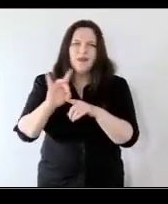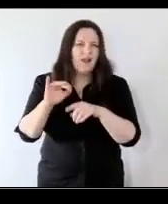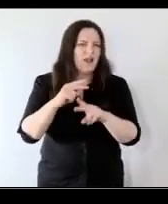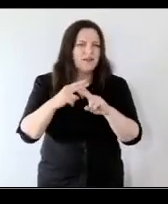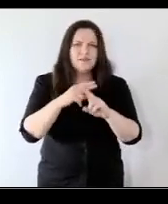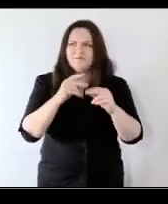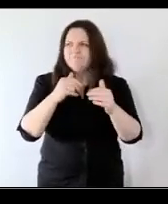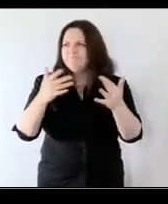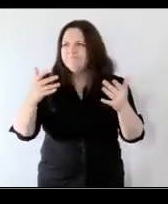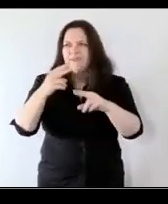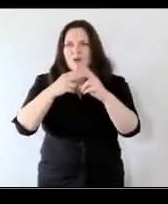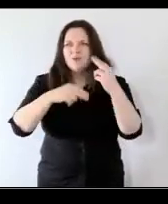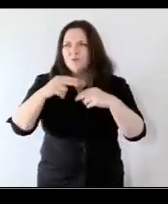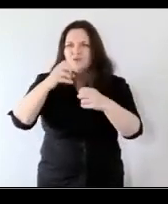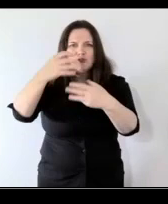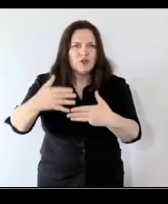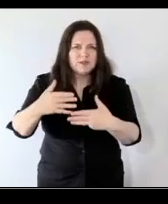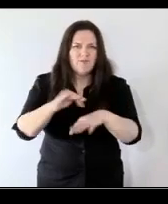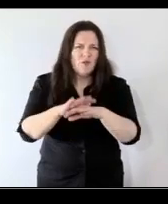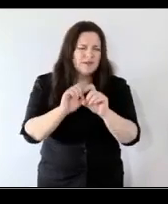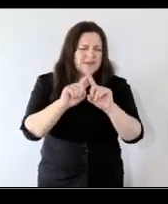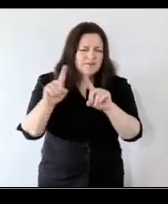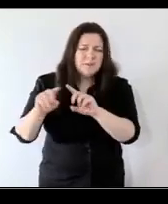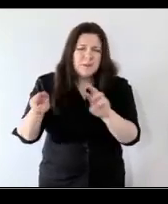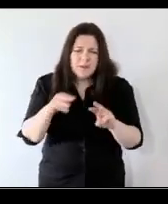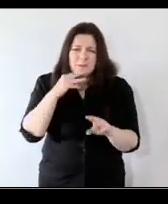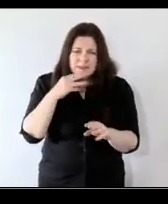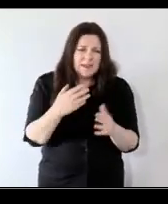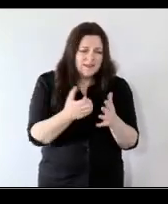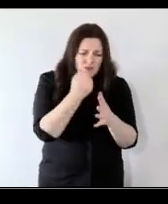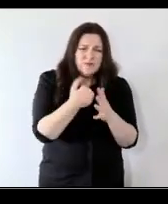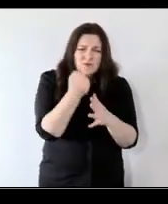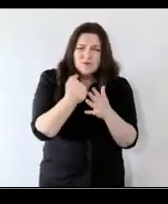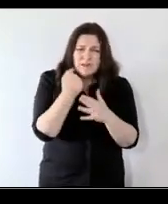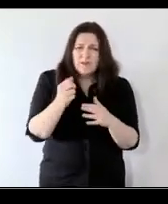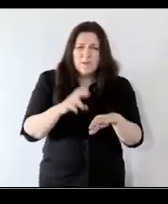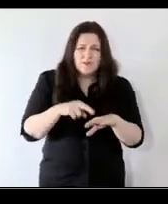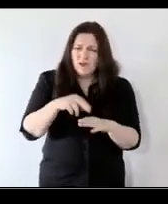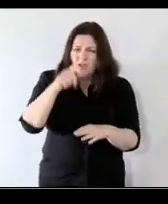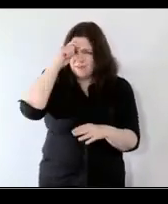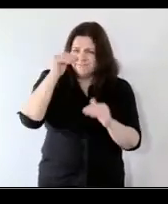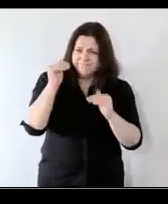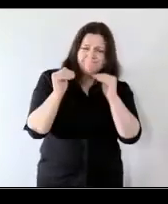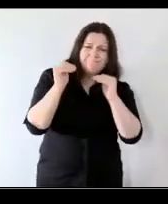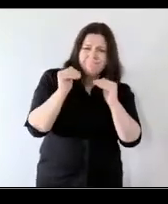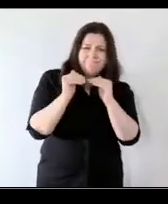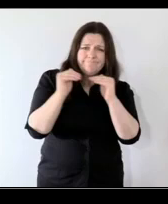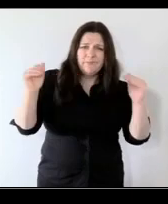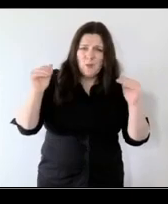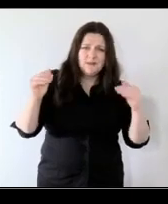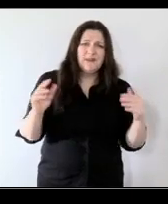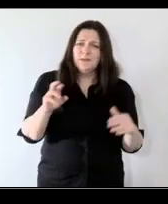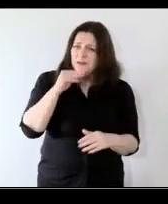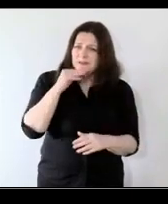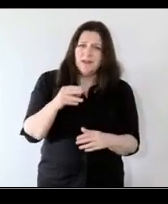outcomes and it works for all kinds of people and so i see it as a sort of a a core thing that we can do that will